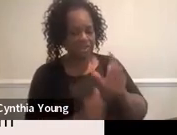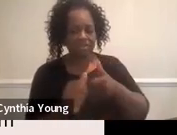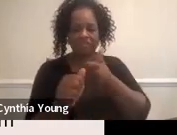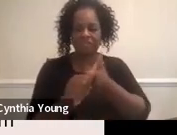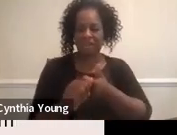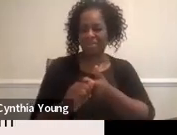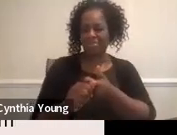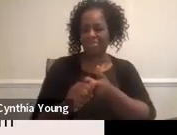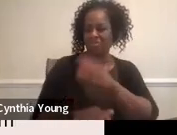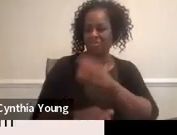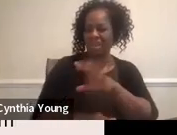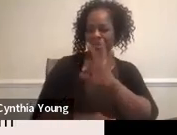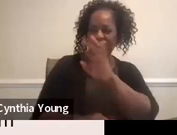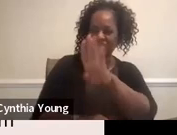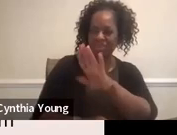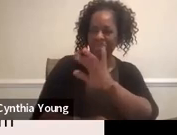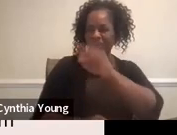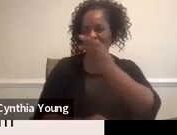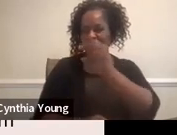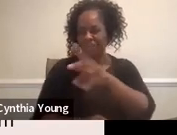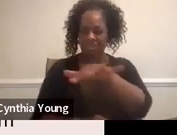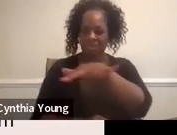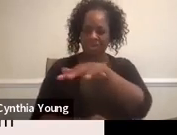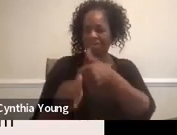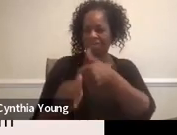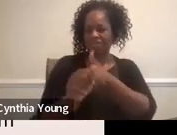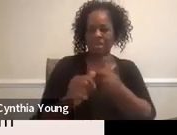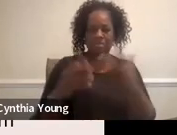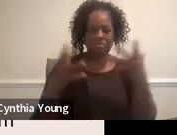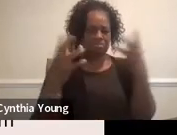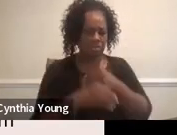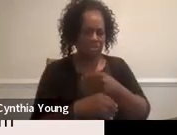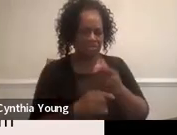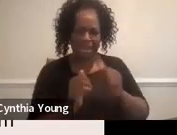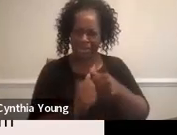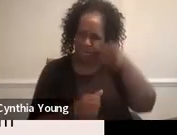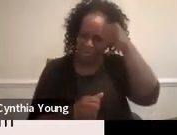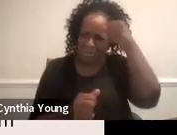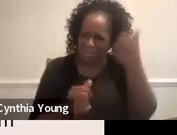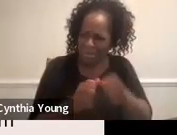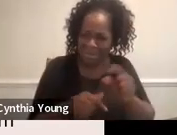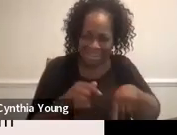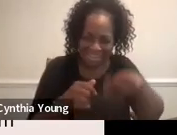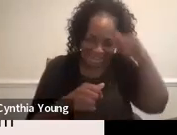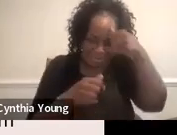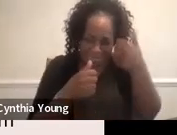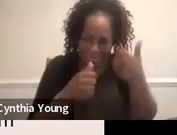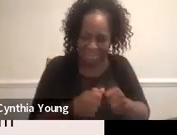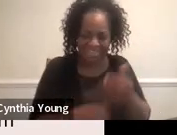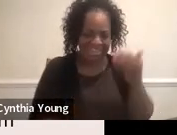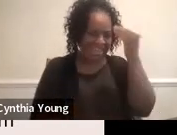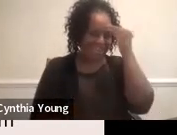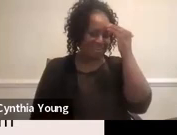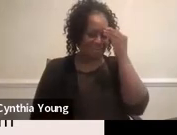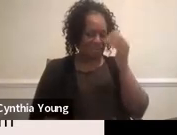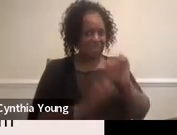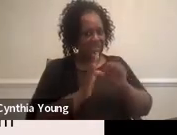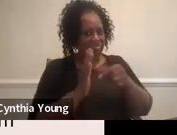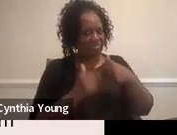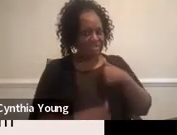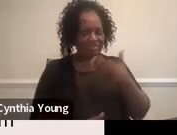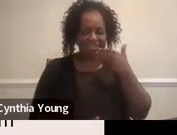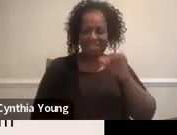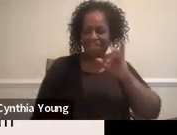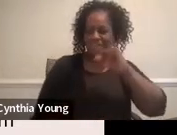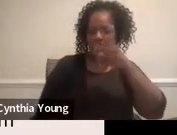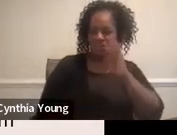in like February, January, February. Oh, beautiful. How do you remember that? I can't remember. know that's impressive. Thank you,